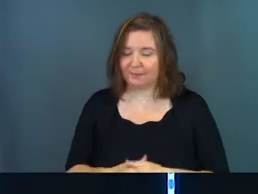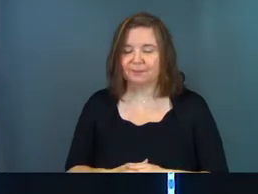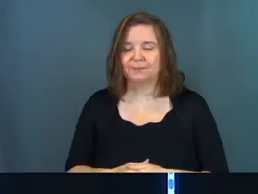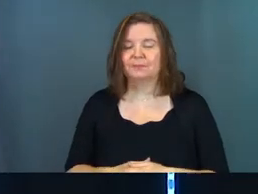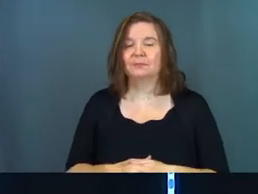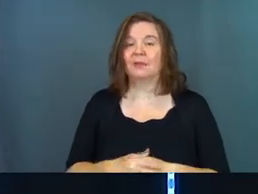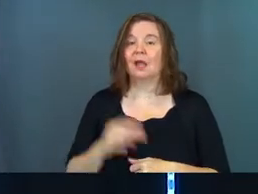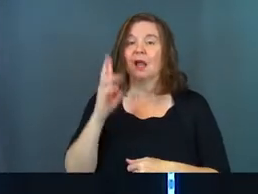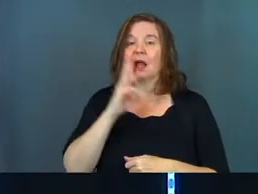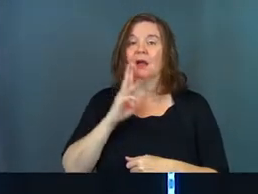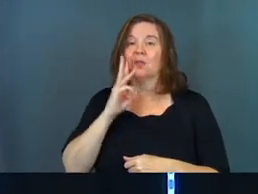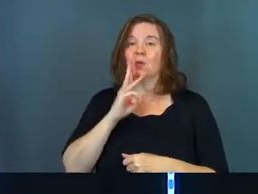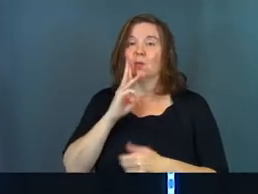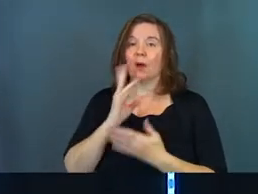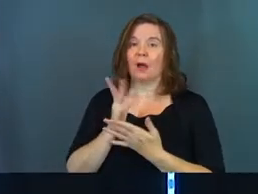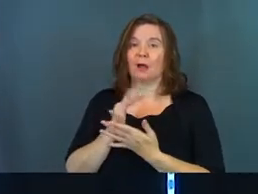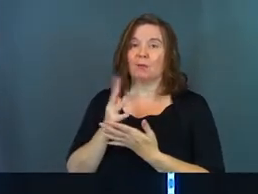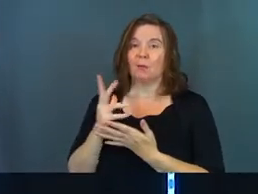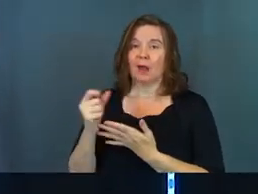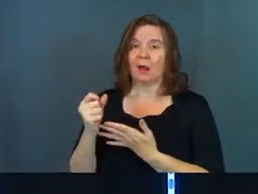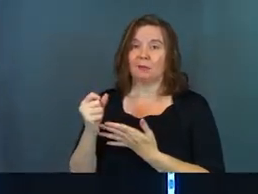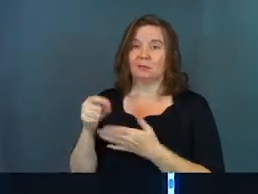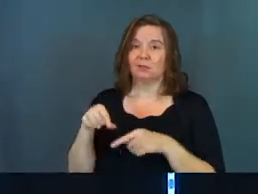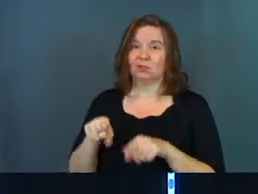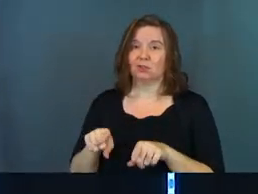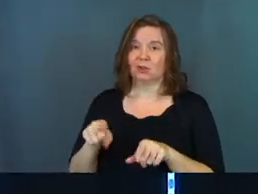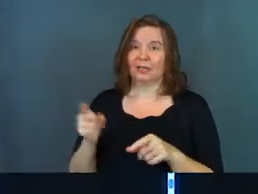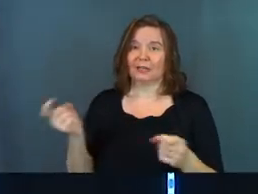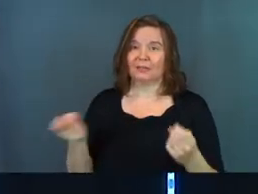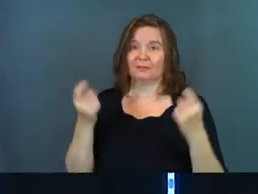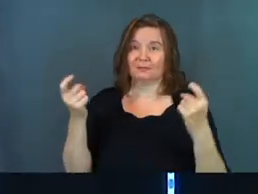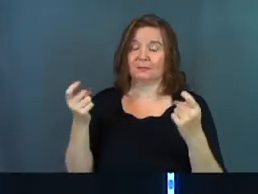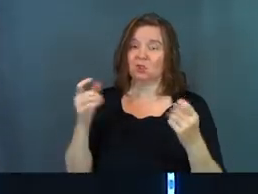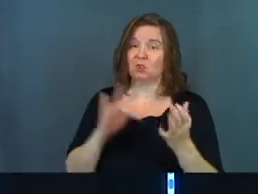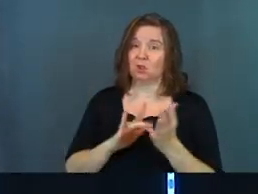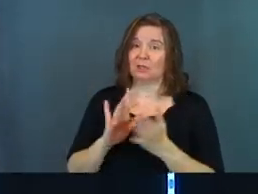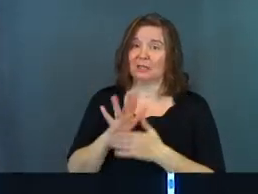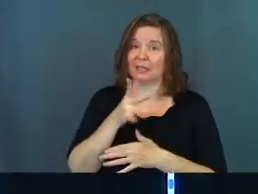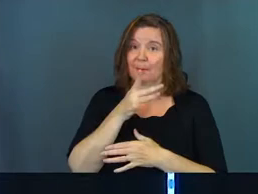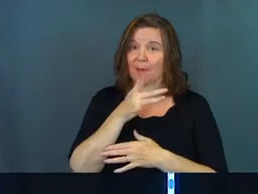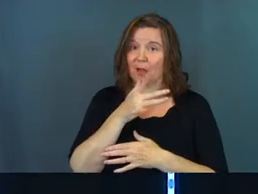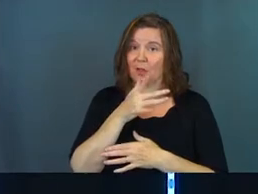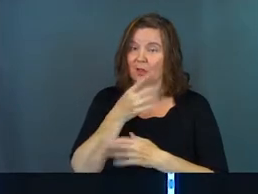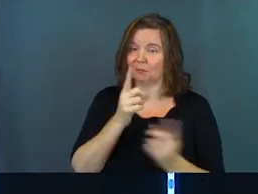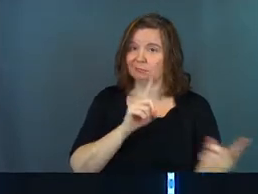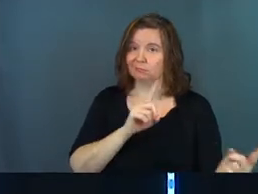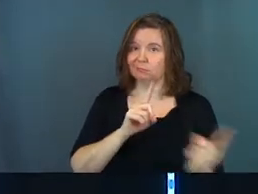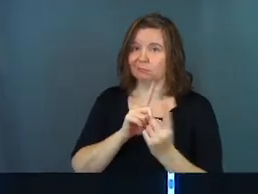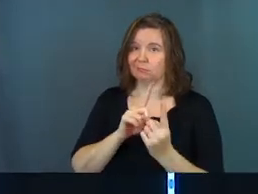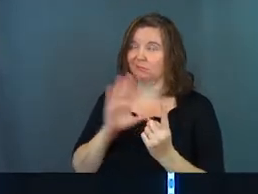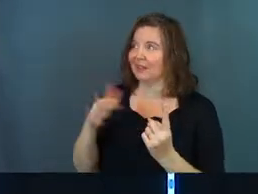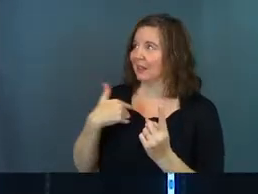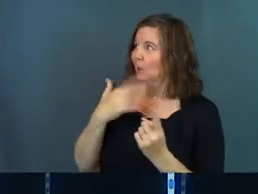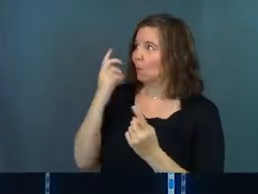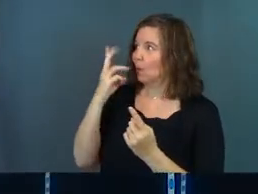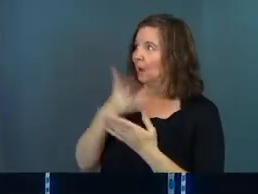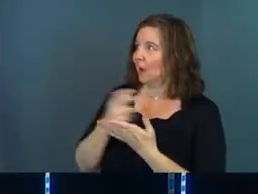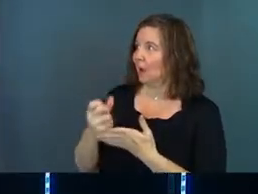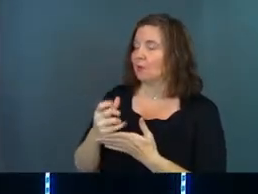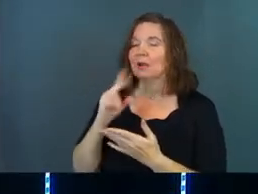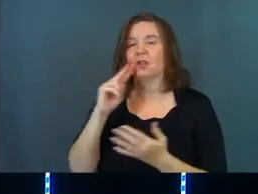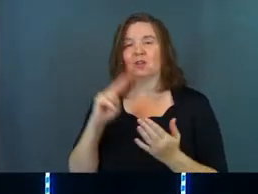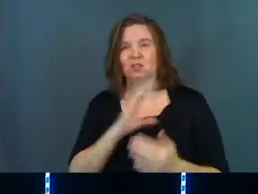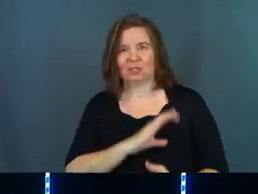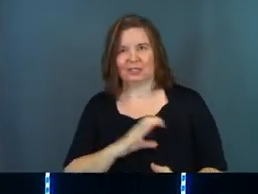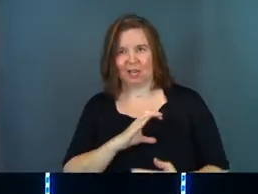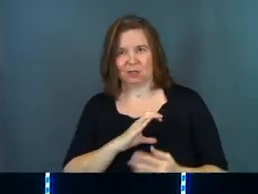And the wine supply, verse three, ran out during the festivities. And so Jesus' mother told him they have no more wine. Now let's look